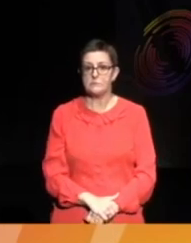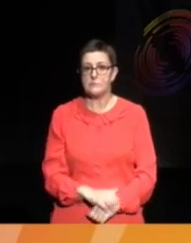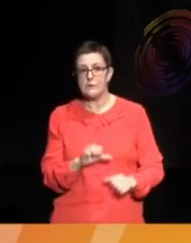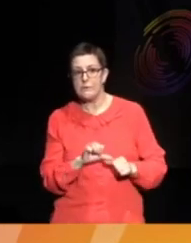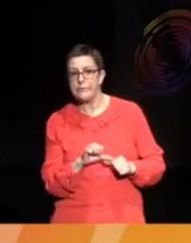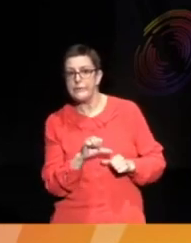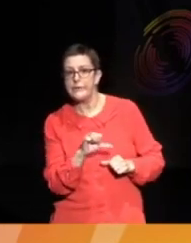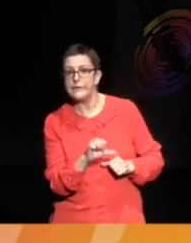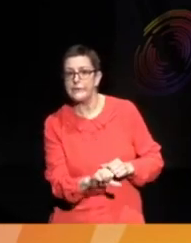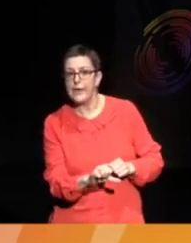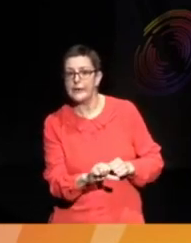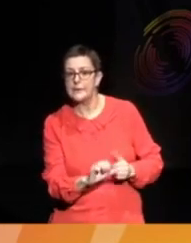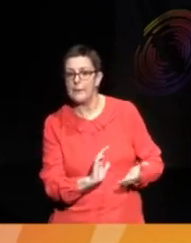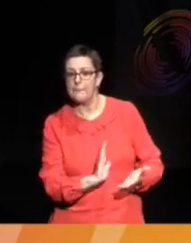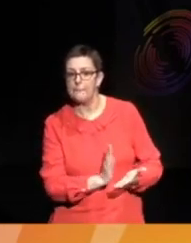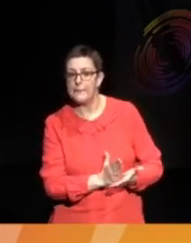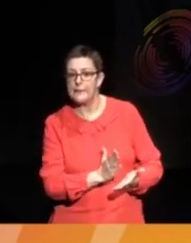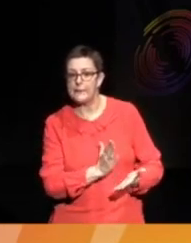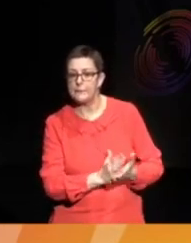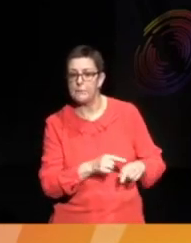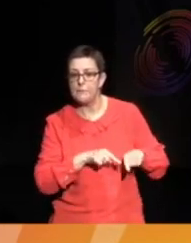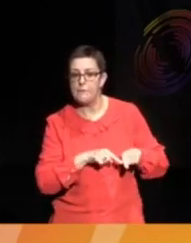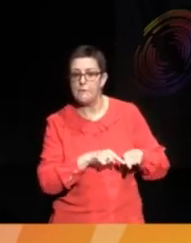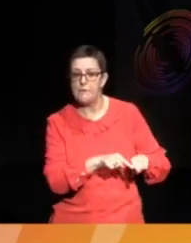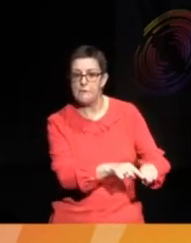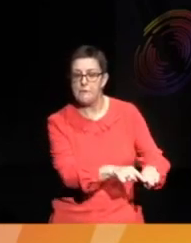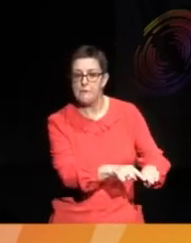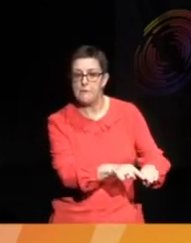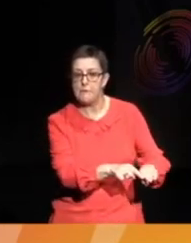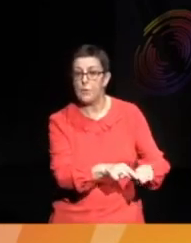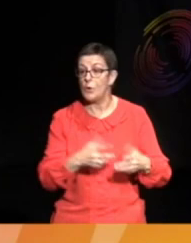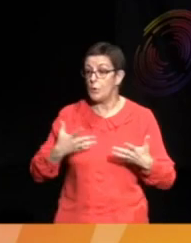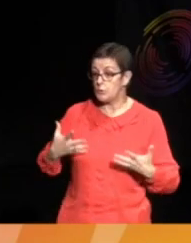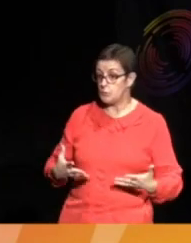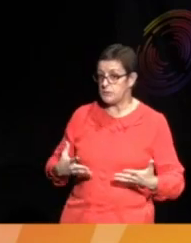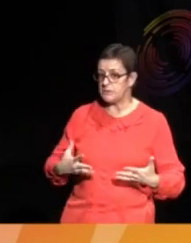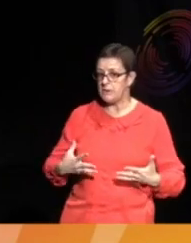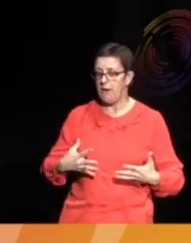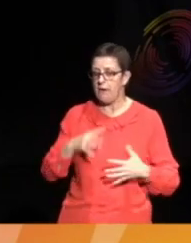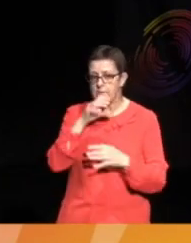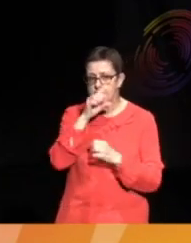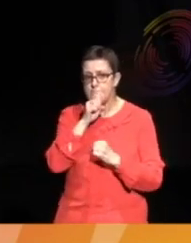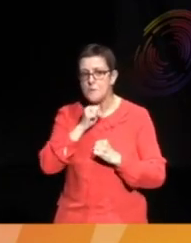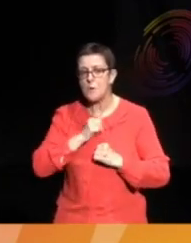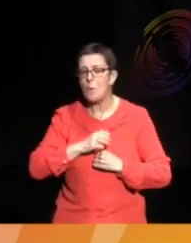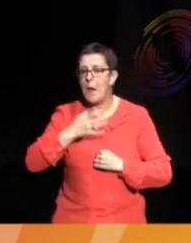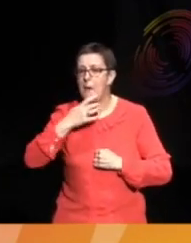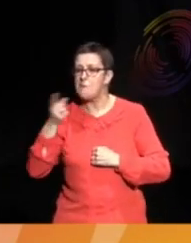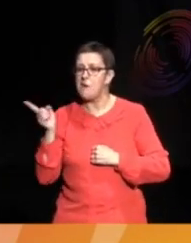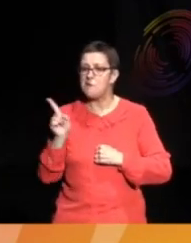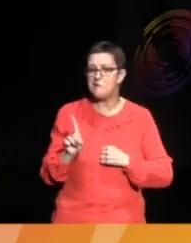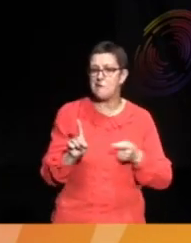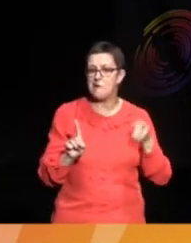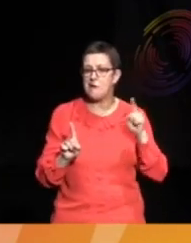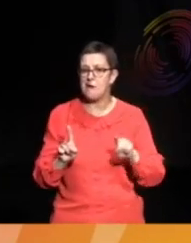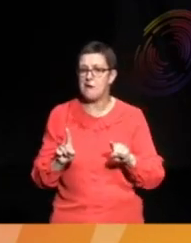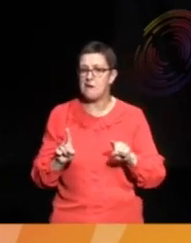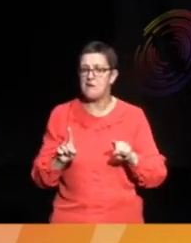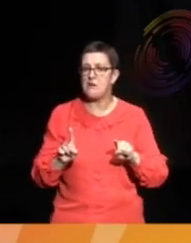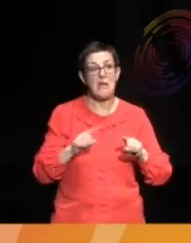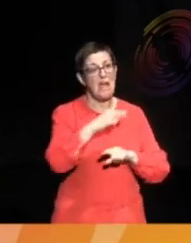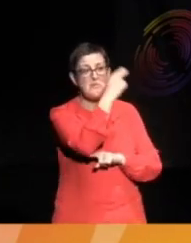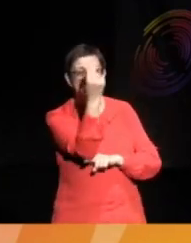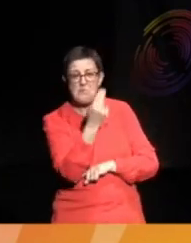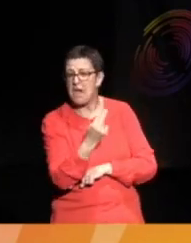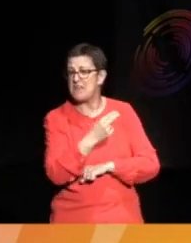Today, the quiet men came. They pasted warnings over our paintings.